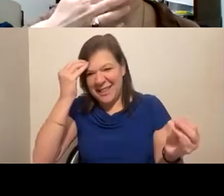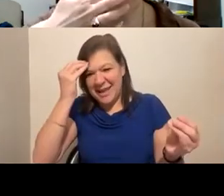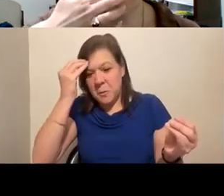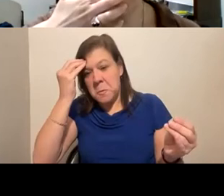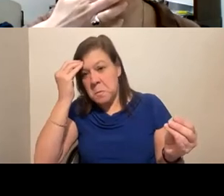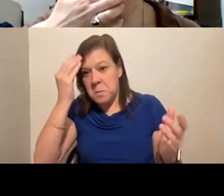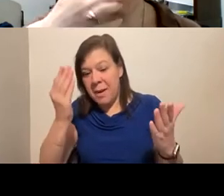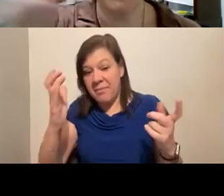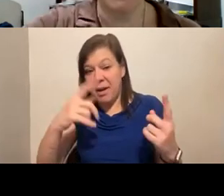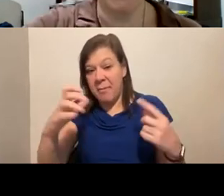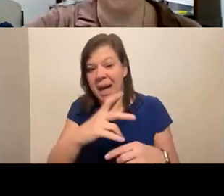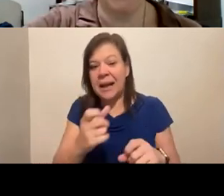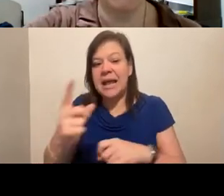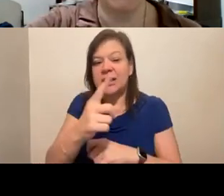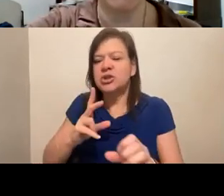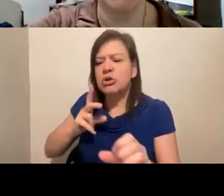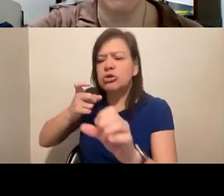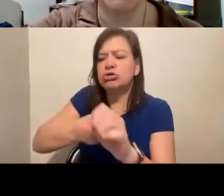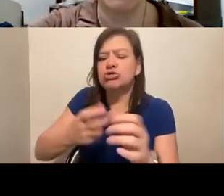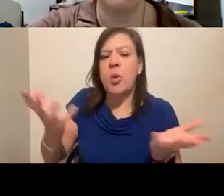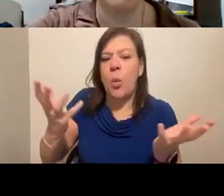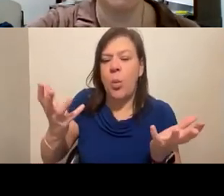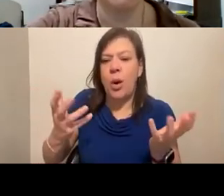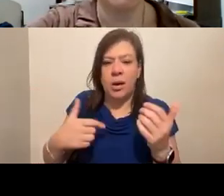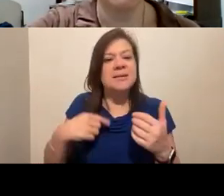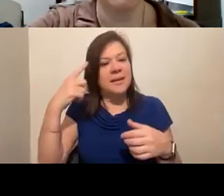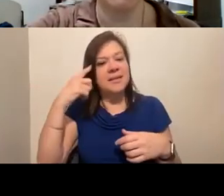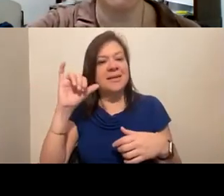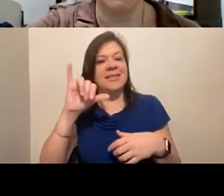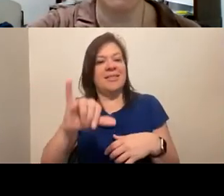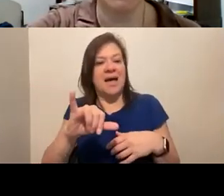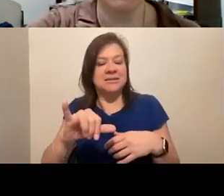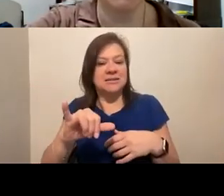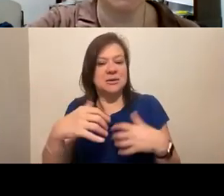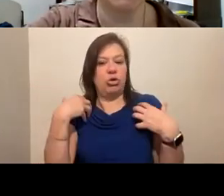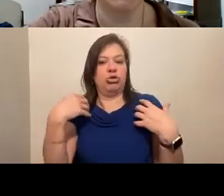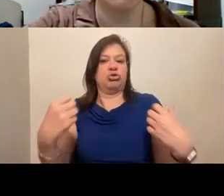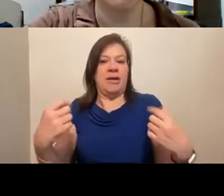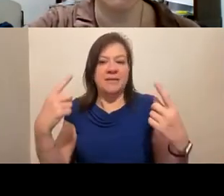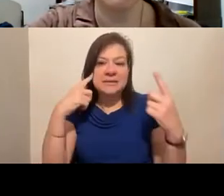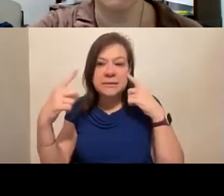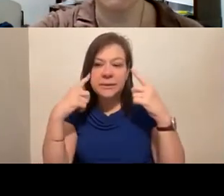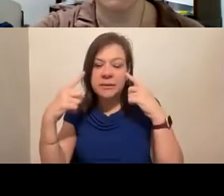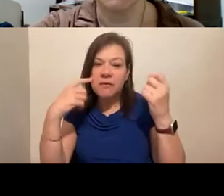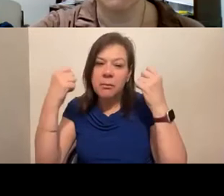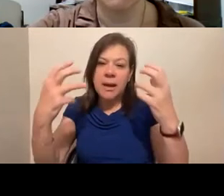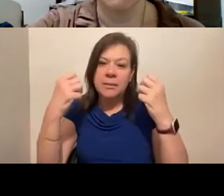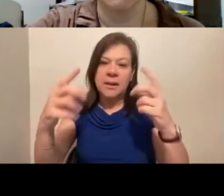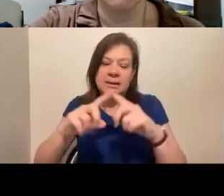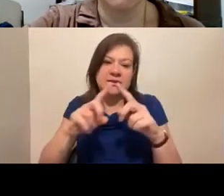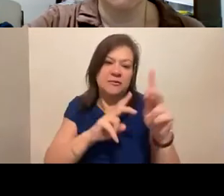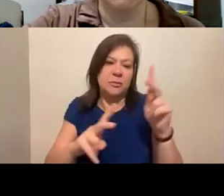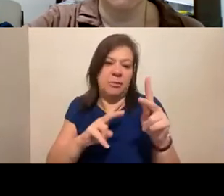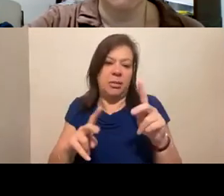come back next year, what can I contribute to this conversation? Because I think, again, that's what the strength is, hearing from so many different people at different stages in their